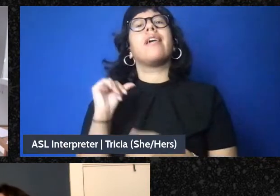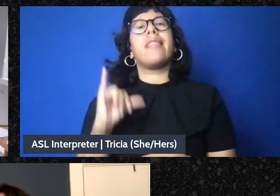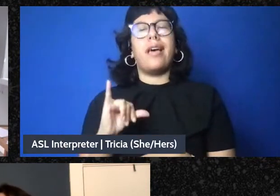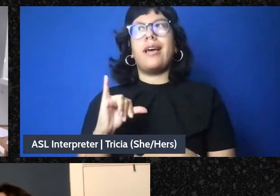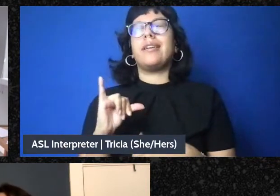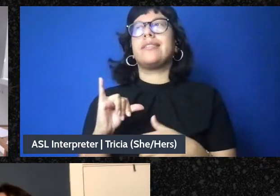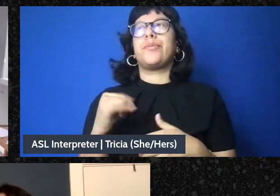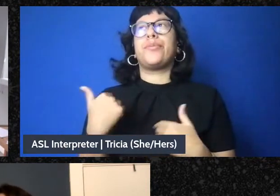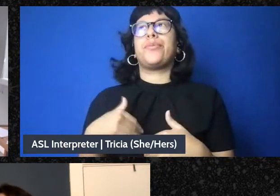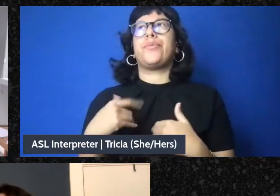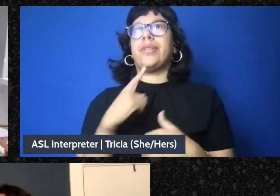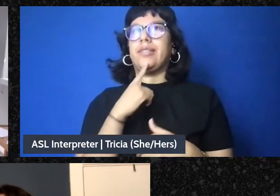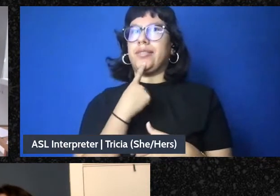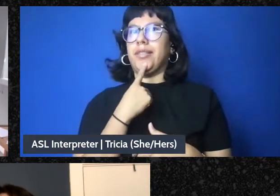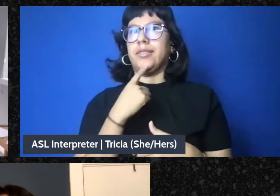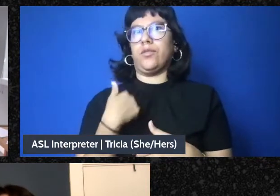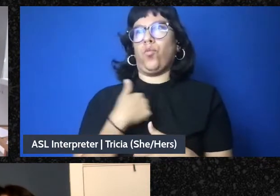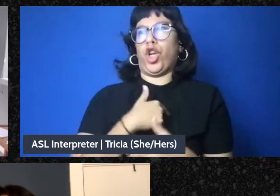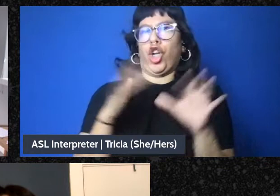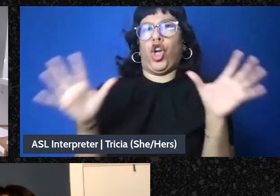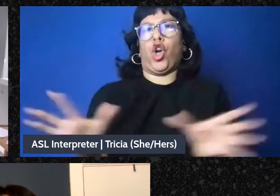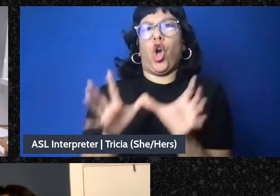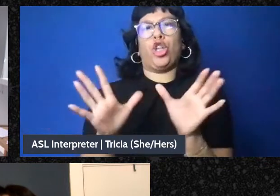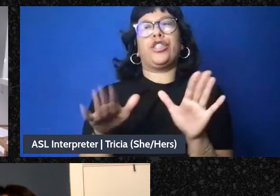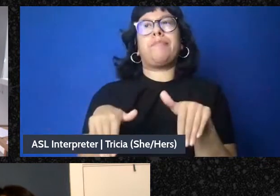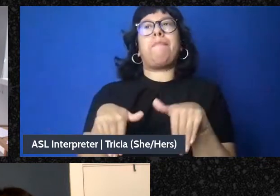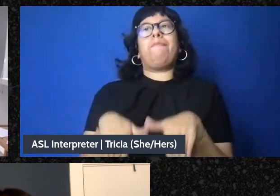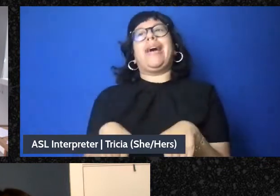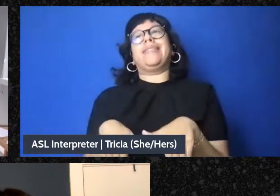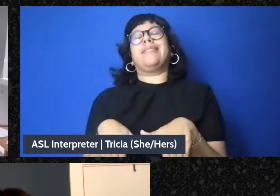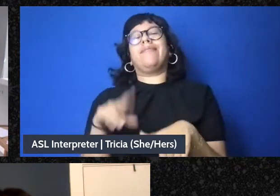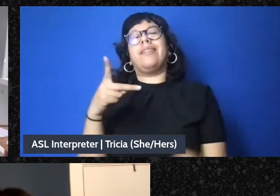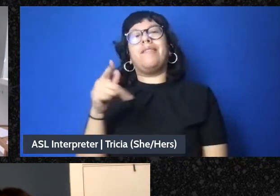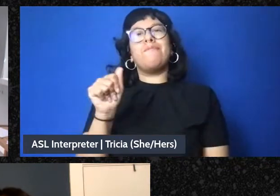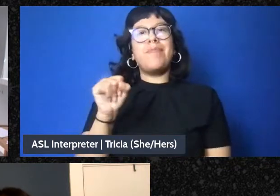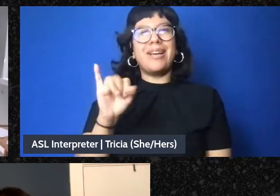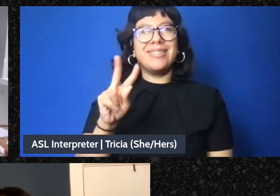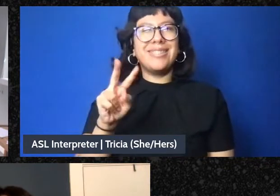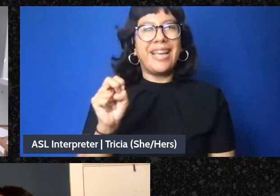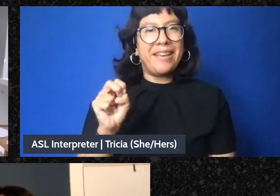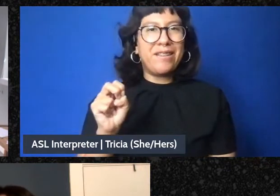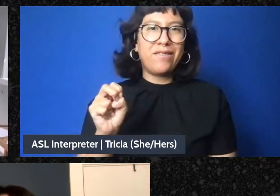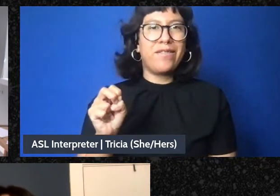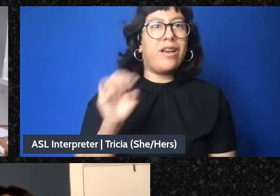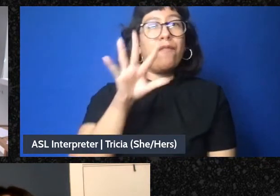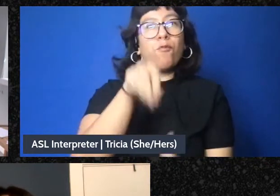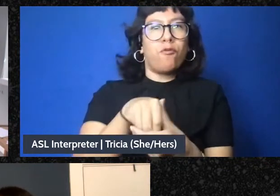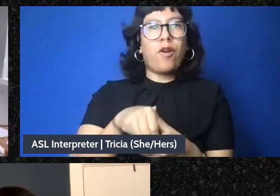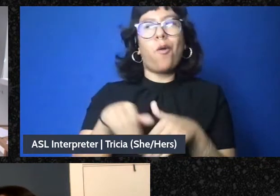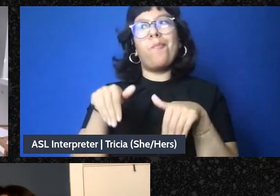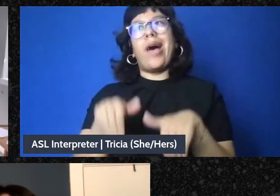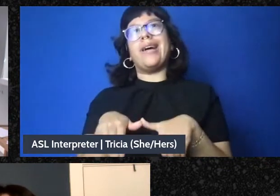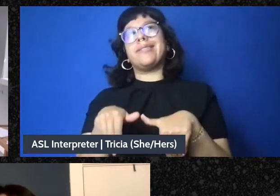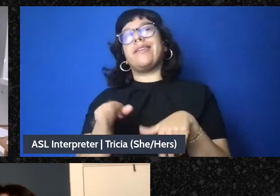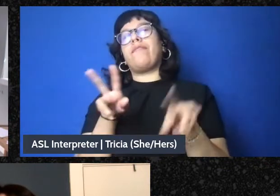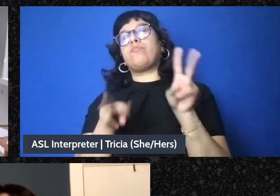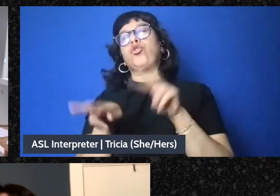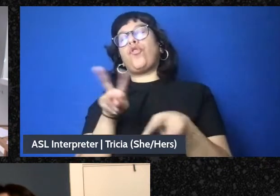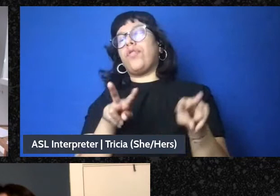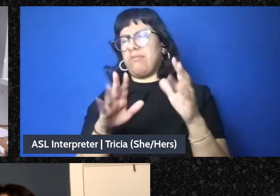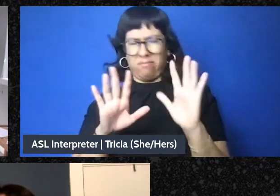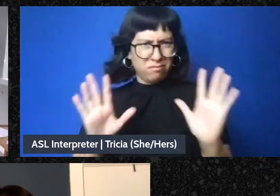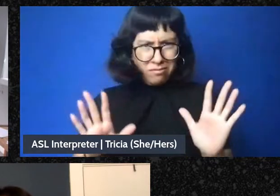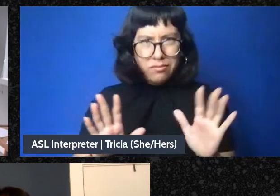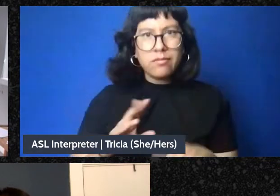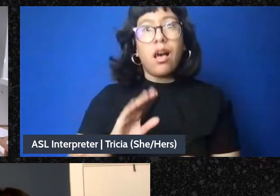way in which we're all encouraged to just be passive participants and passive observers of politics and of course all the social movements that have ever